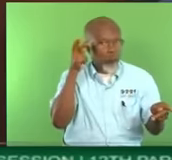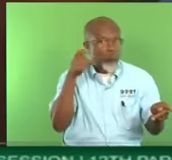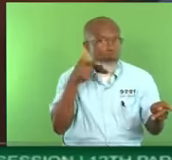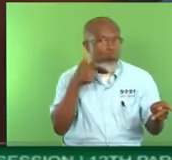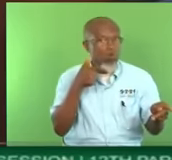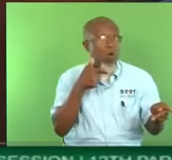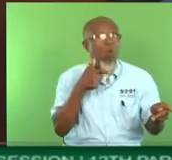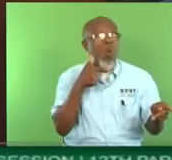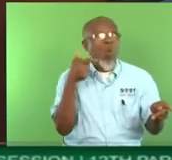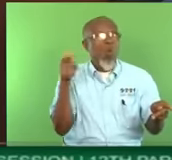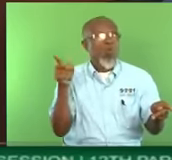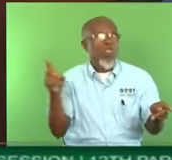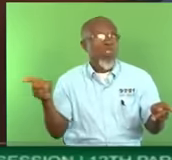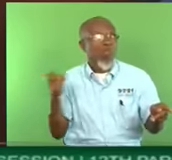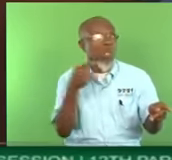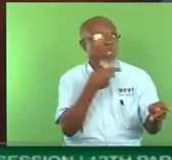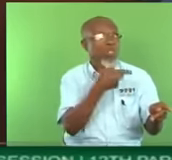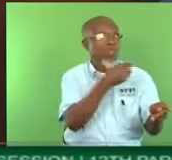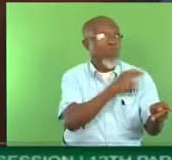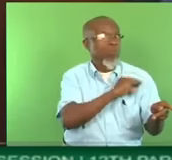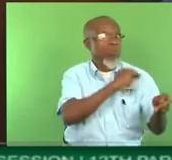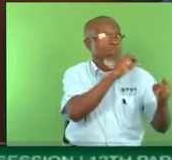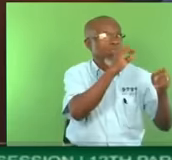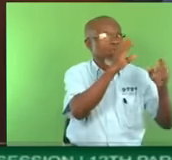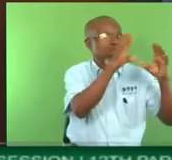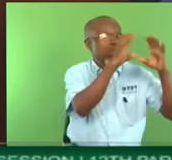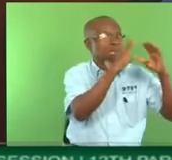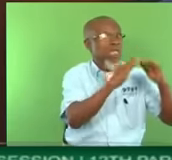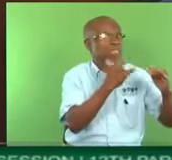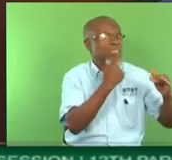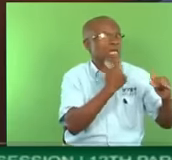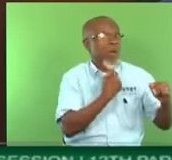retaliation, action against business persons and so on.